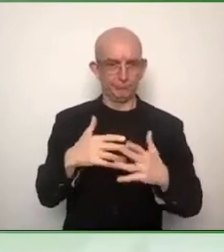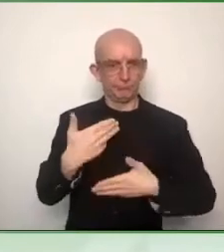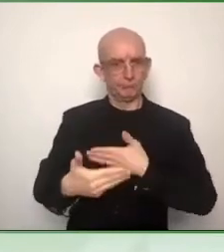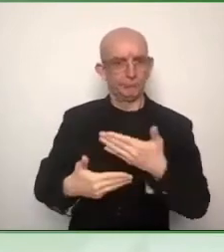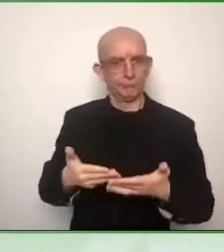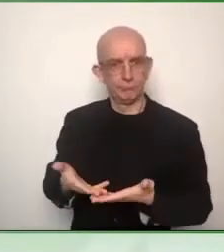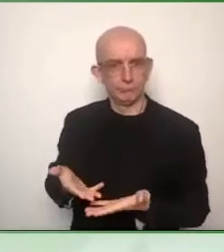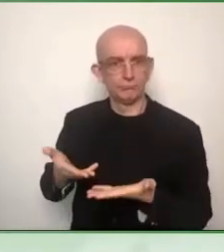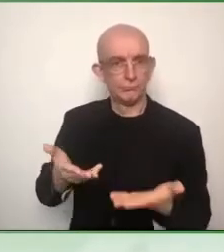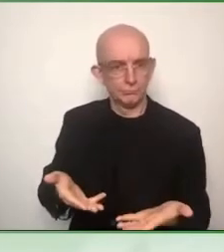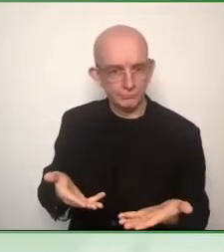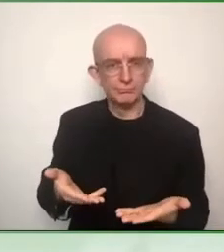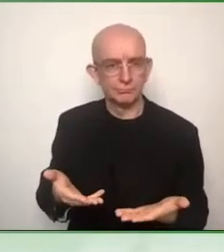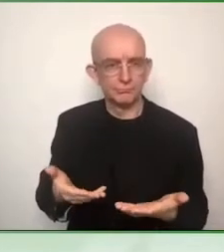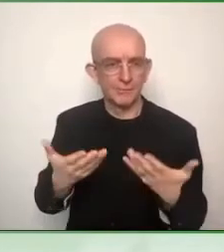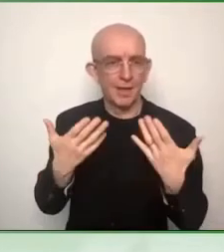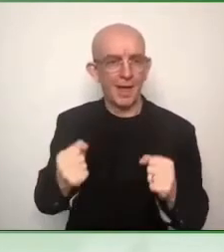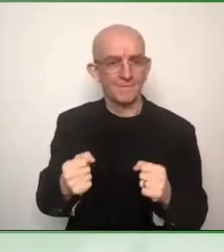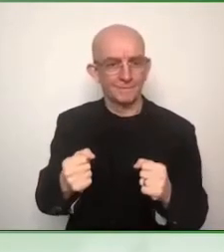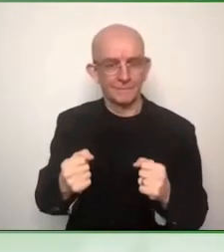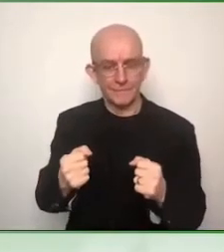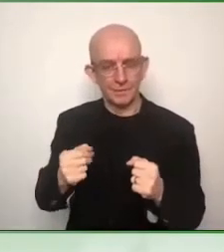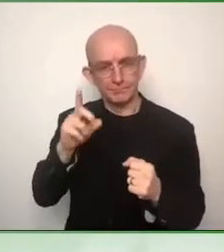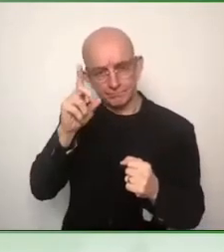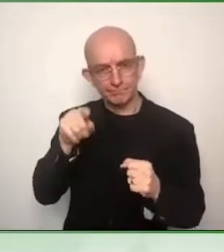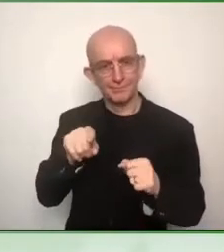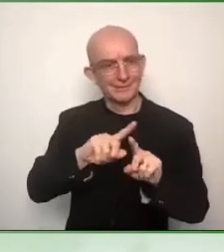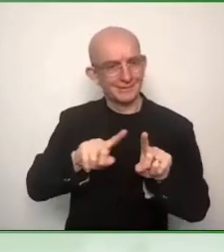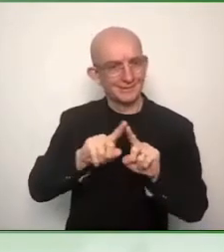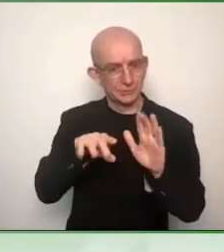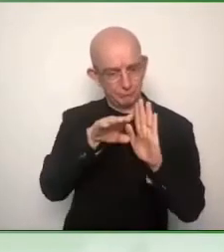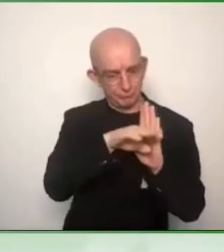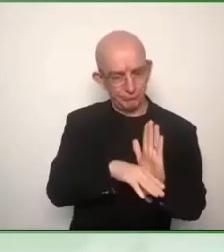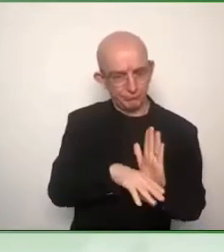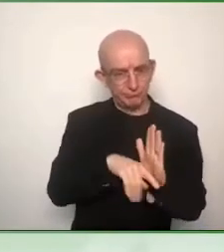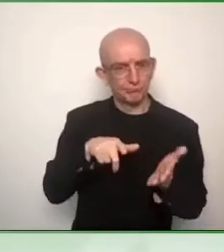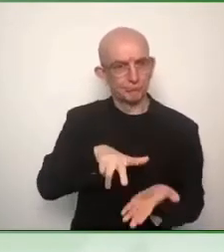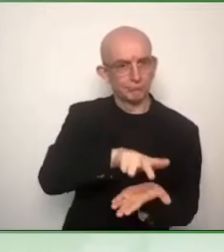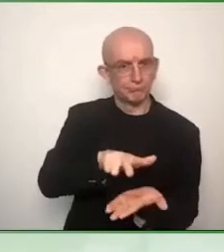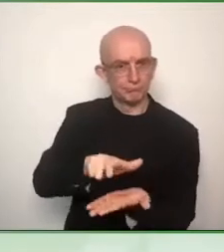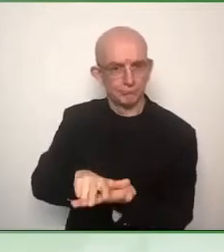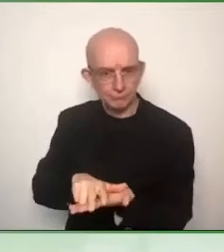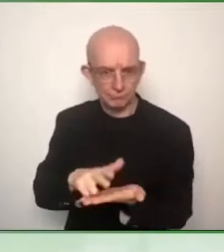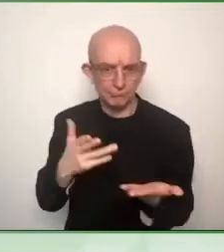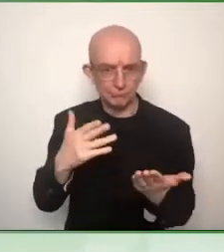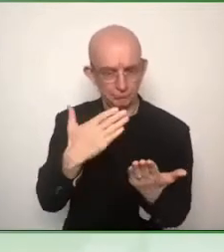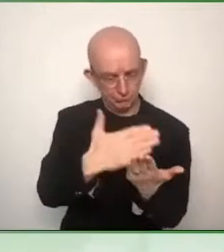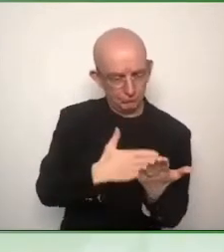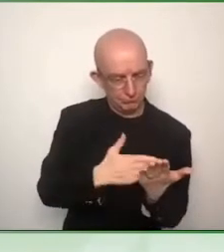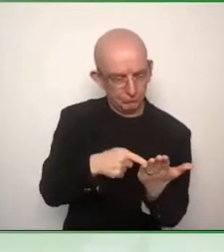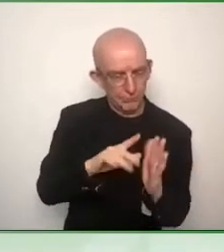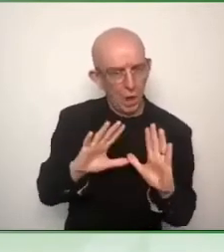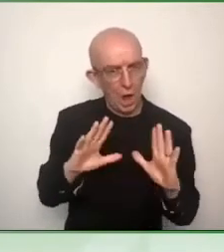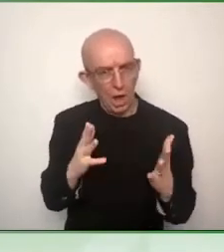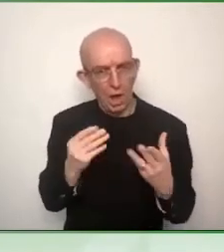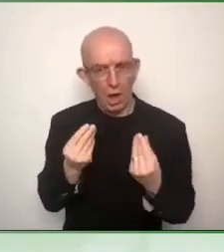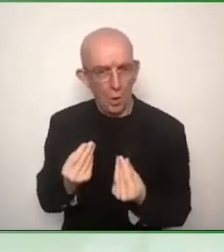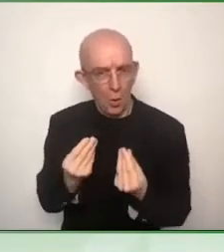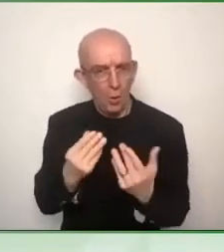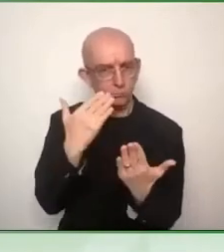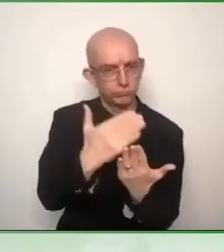The way in which it is formulated. The that in the tender specification, so in the call for tenders,